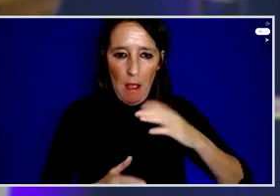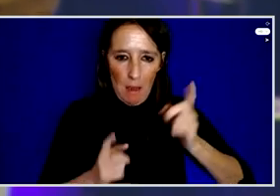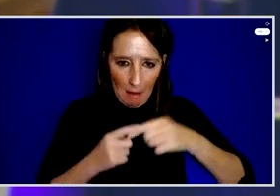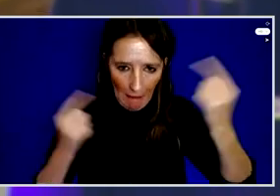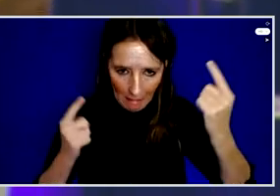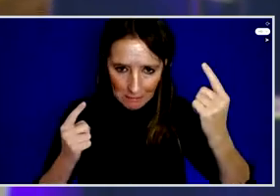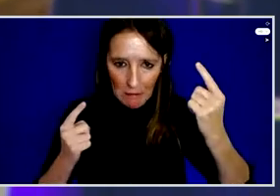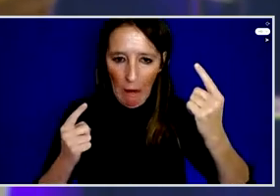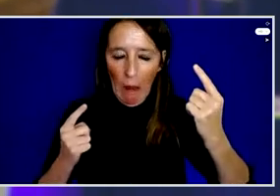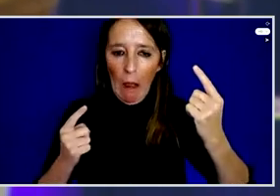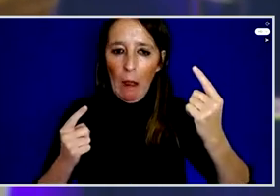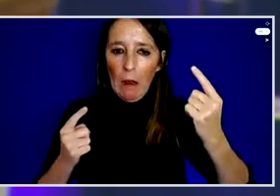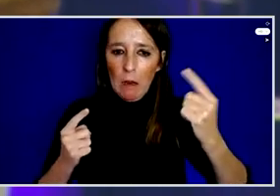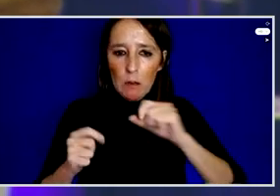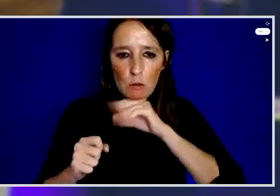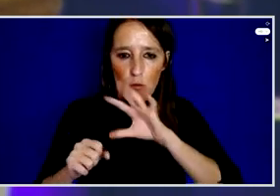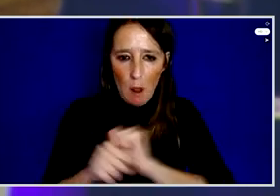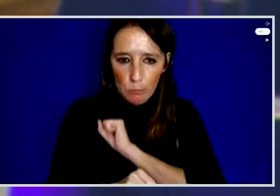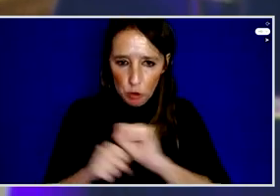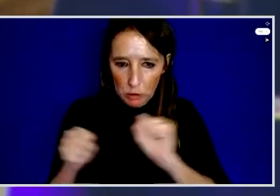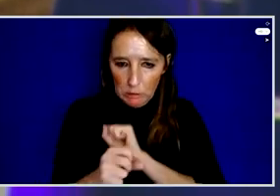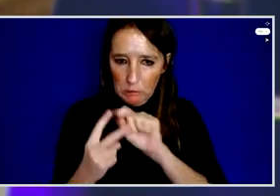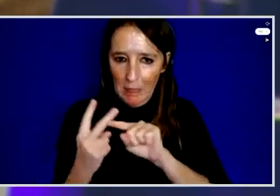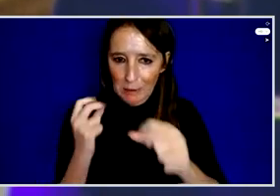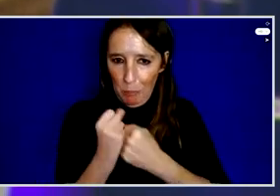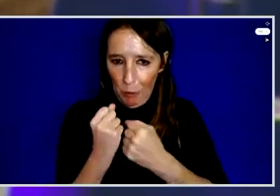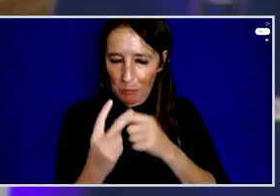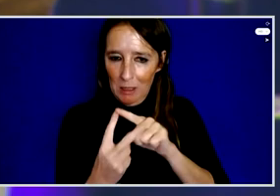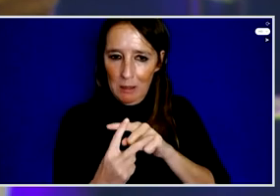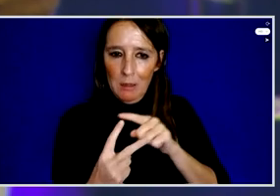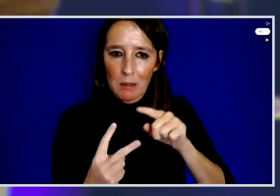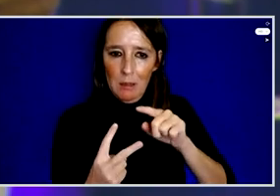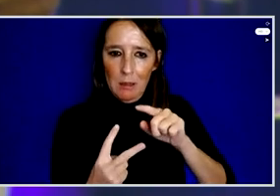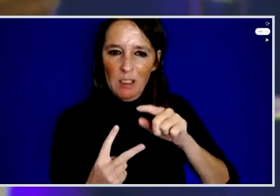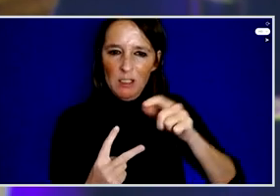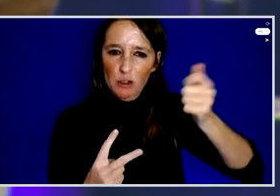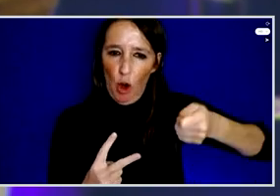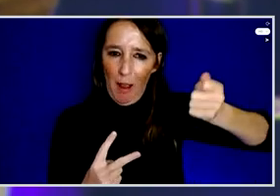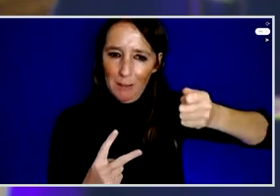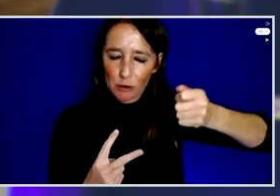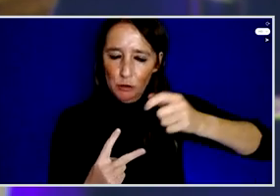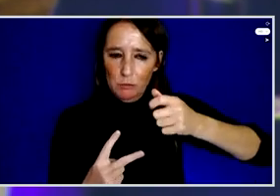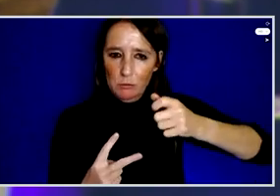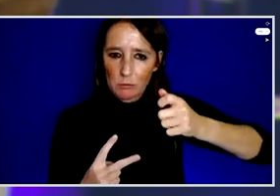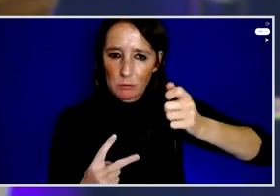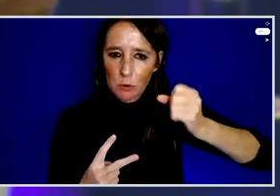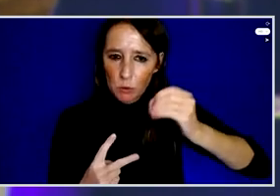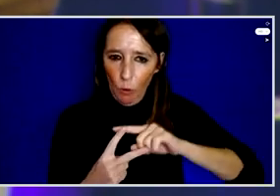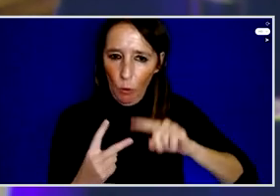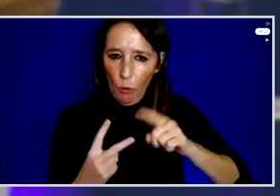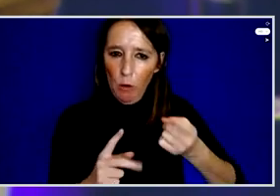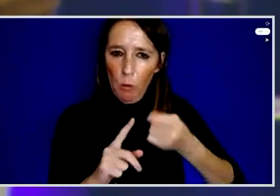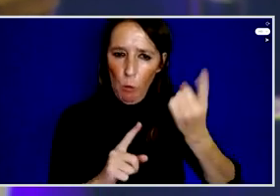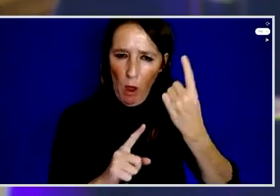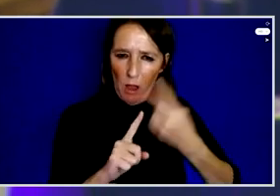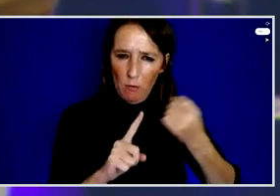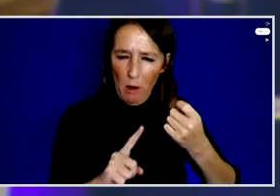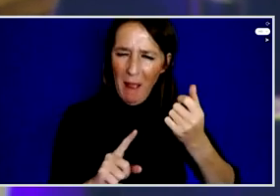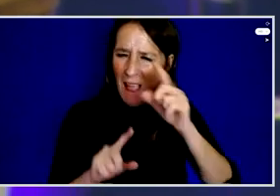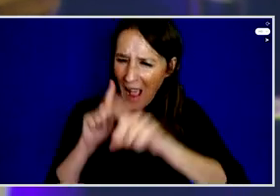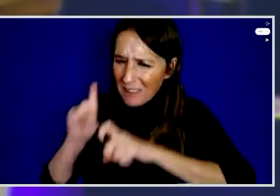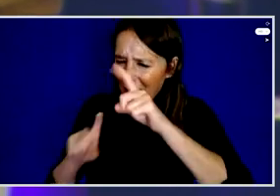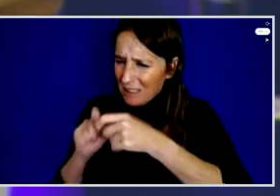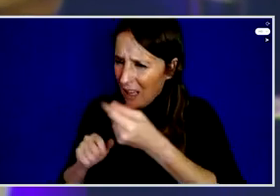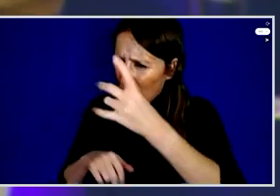so one is from Madagascar and one is from Colombia. So I asked several times, why are you selected?